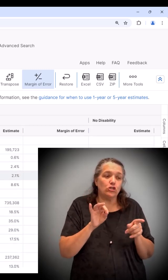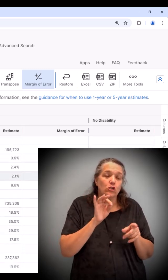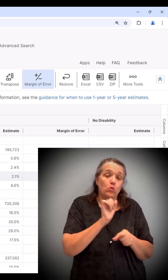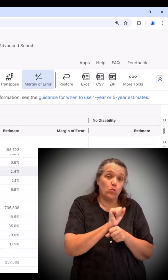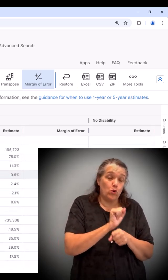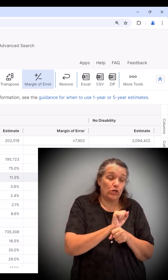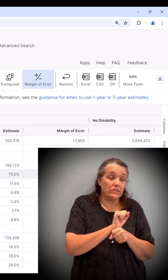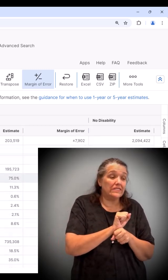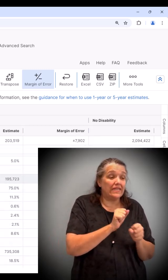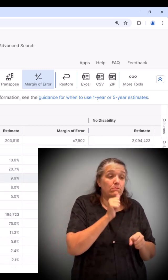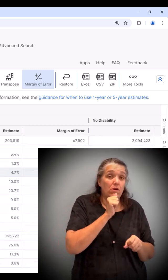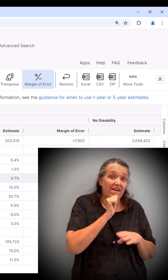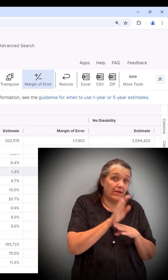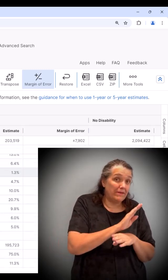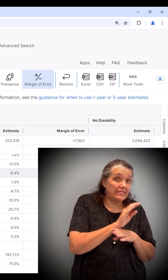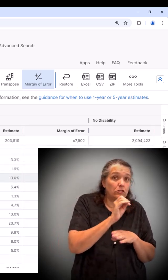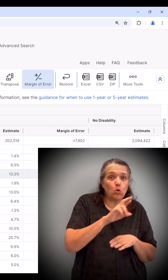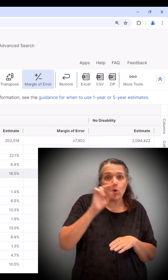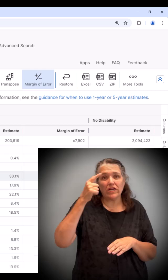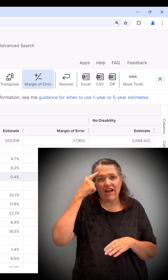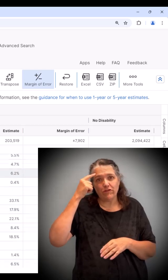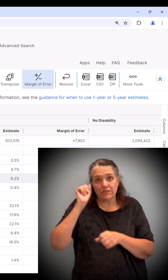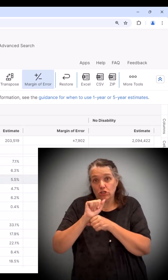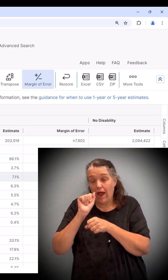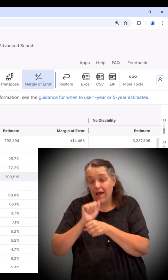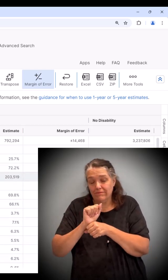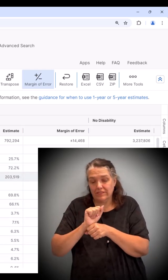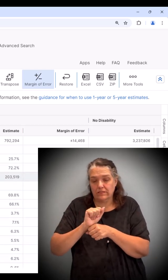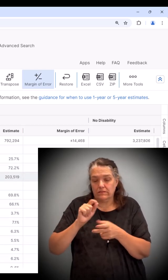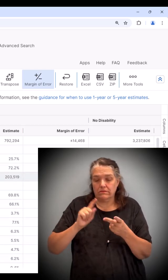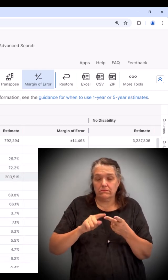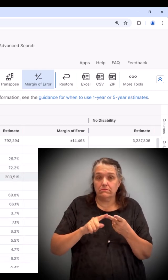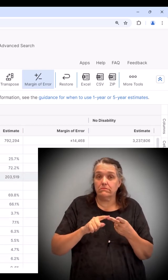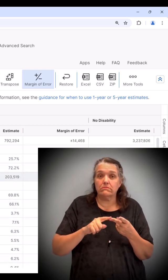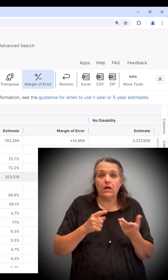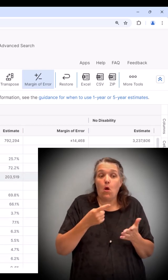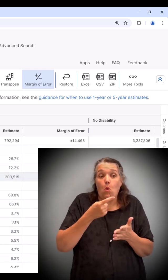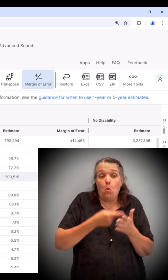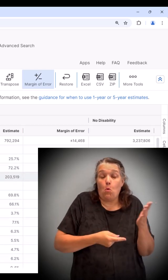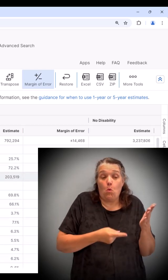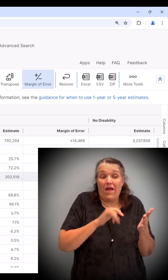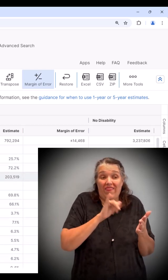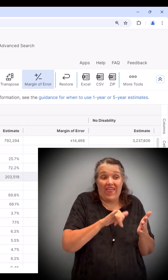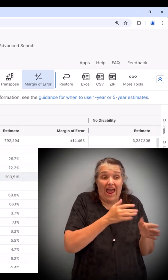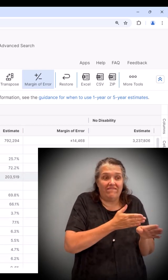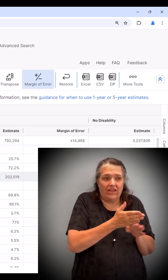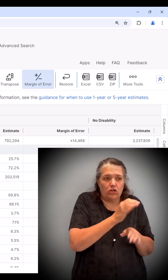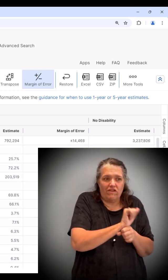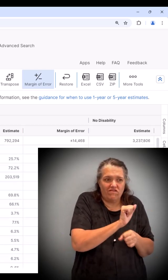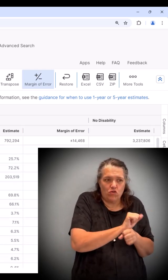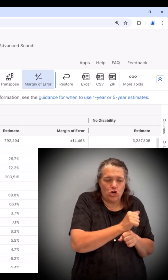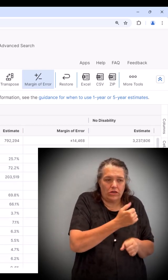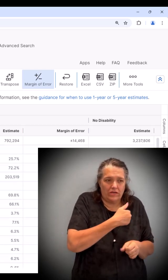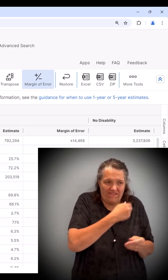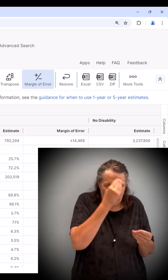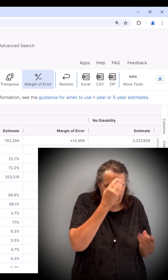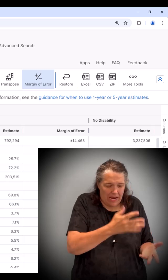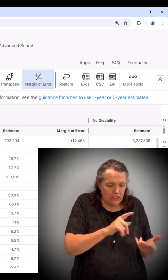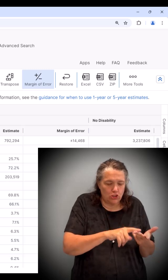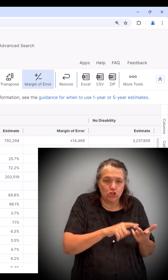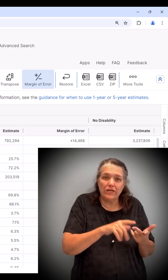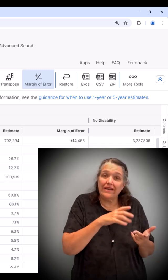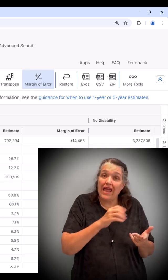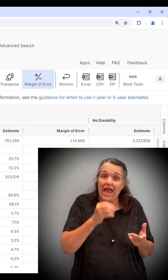employment, on commuting, and more. If you are interested in doing comparisons from year to year,